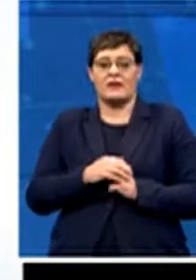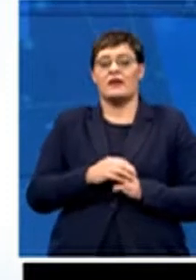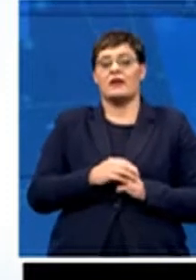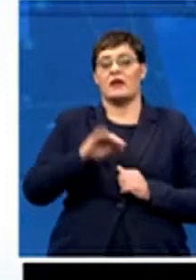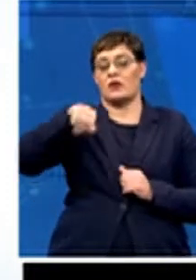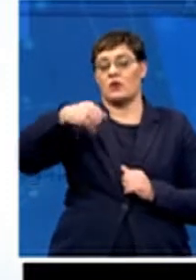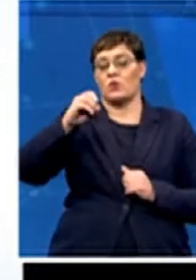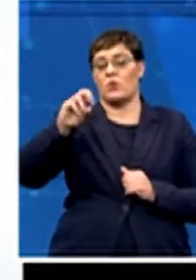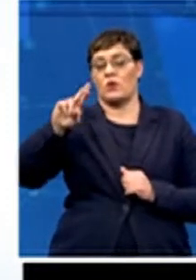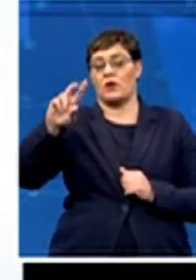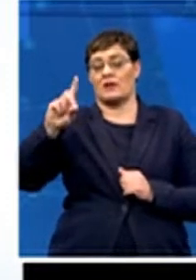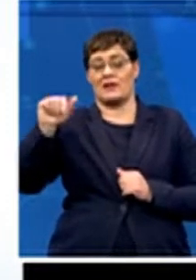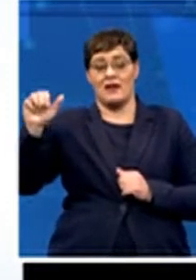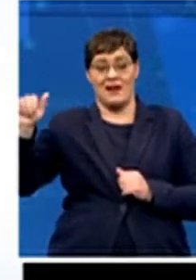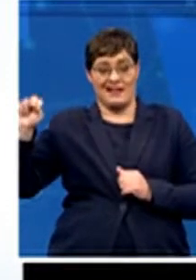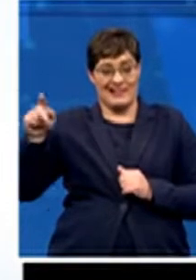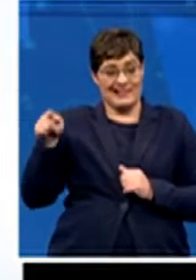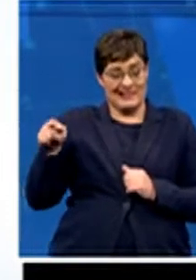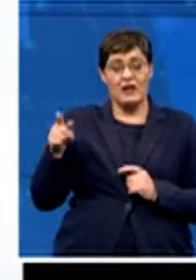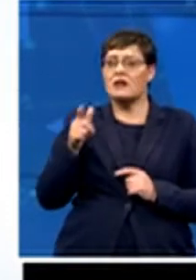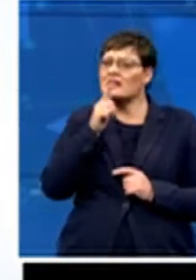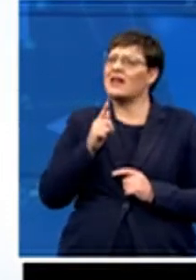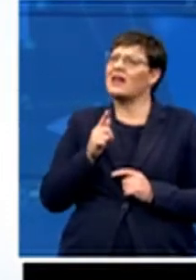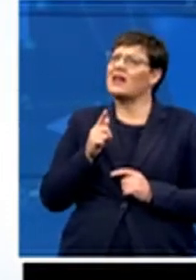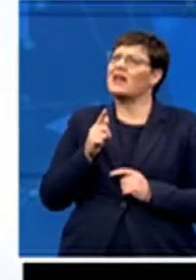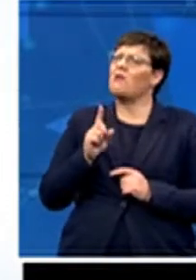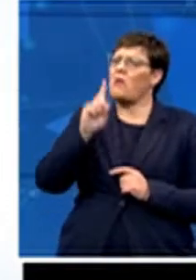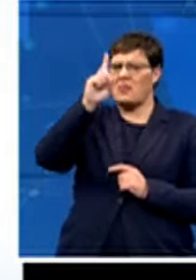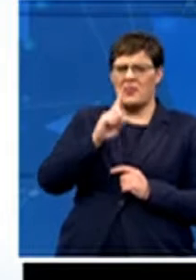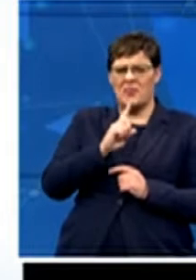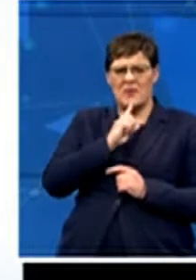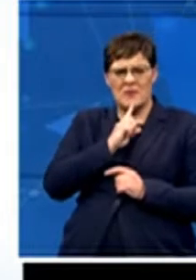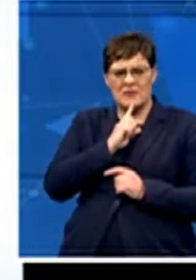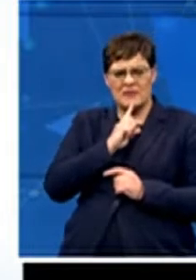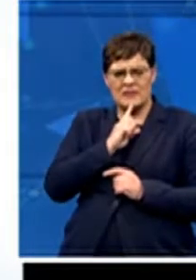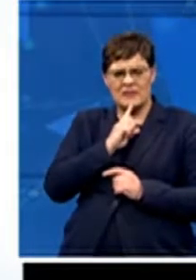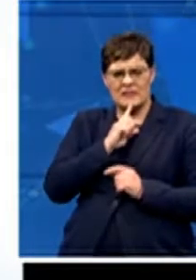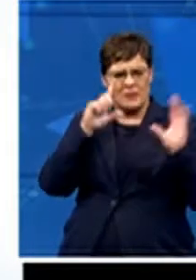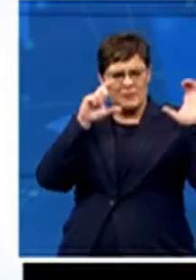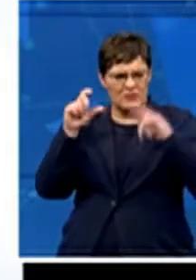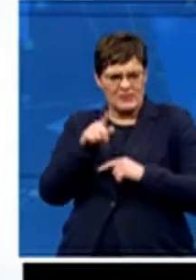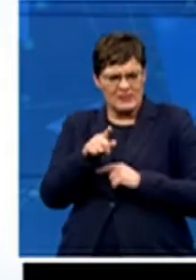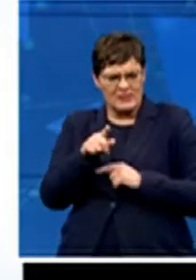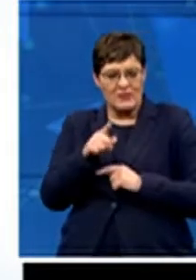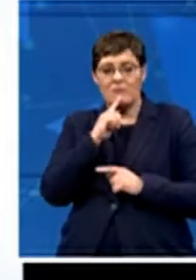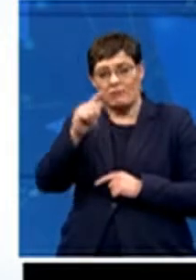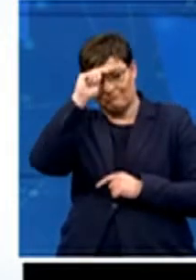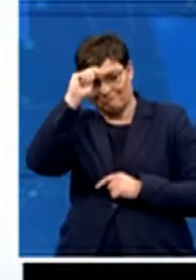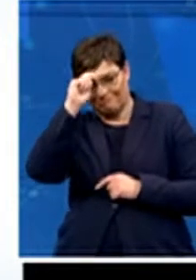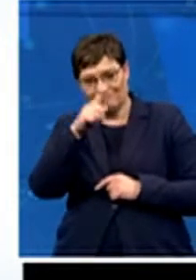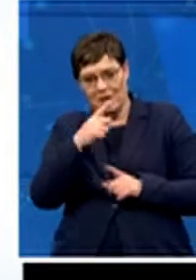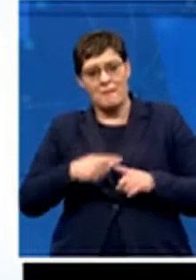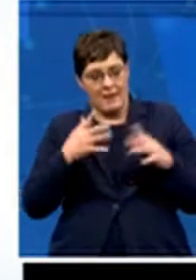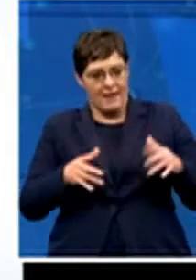think it was a thousand sort of concrete pitchers. And whilst that was acknowledged by these players, a lot of the maintenance of these